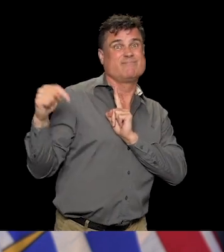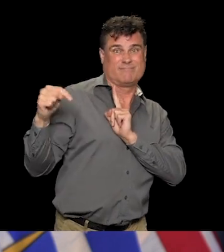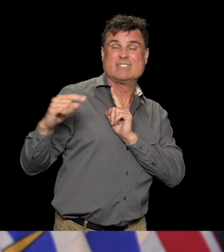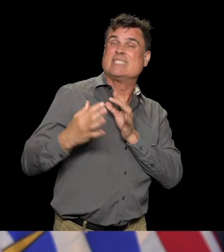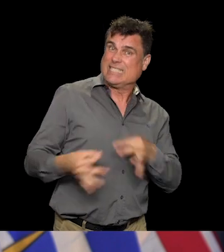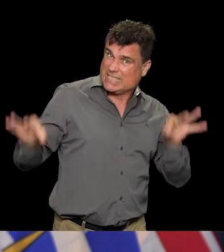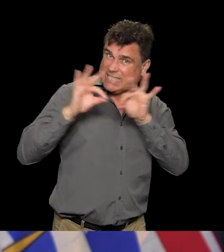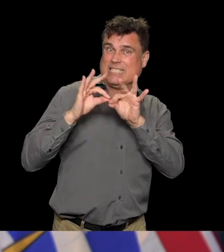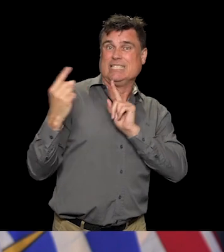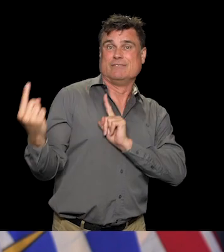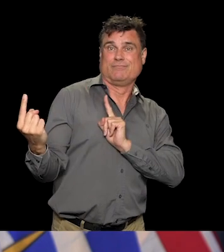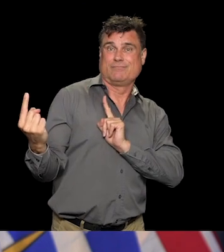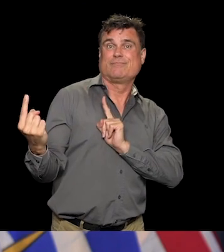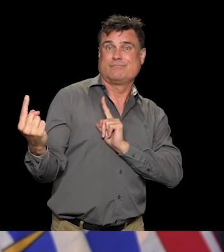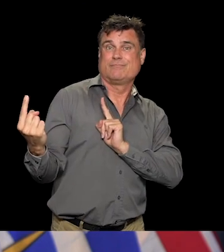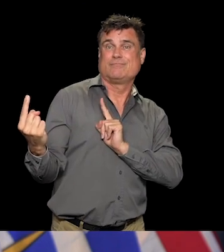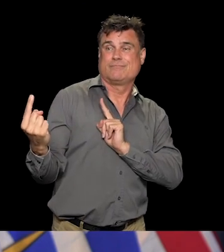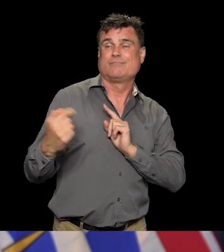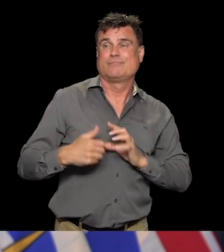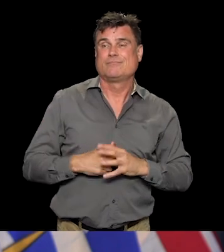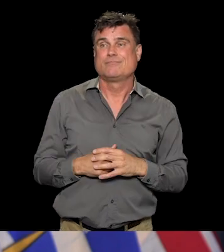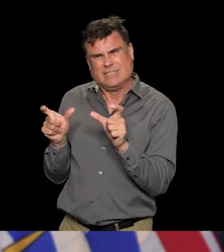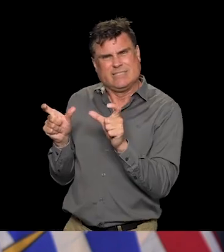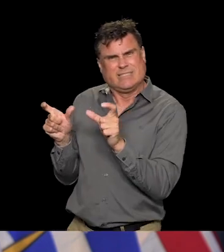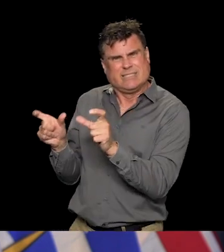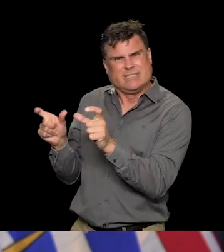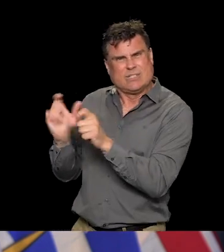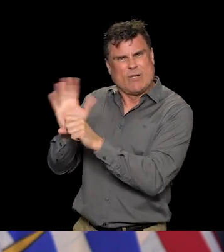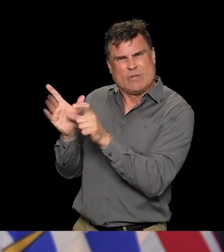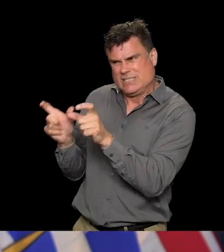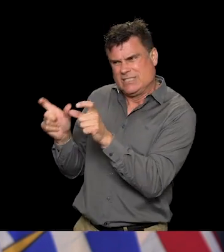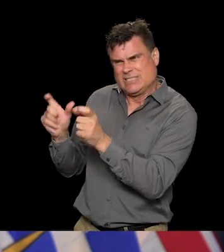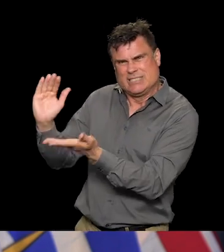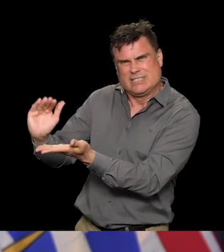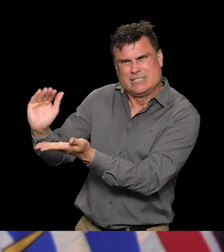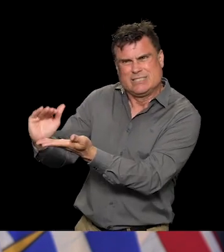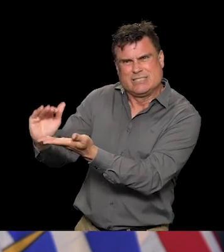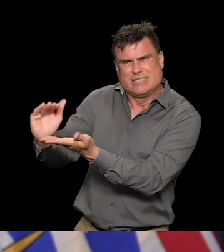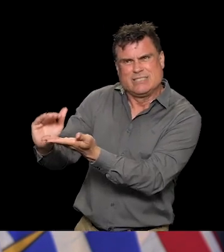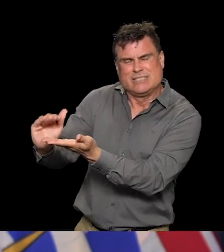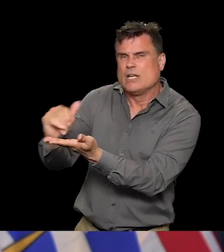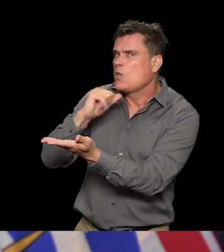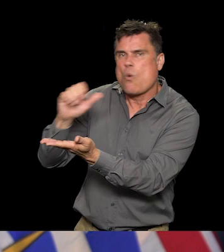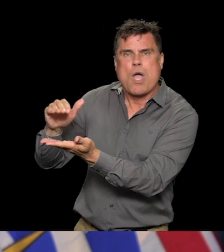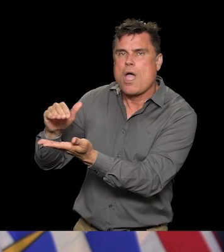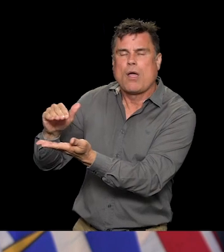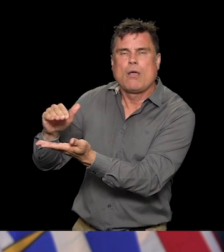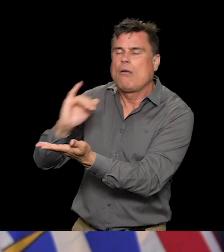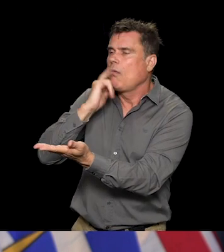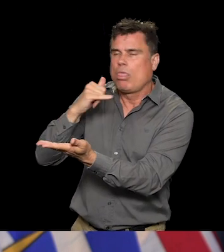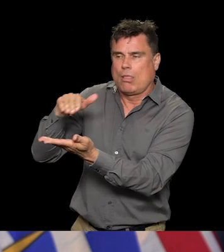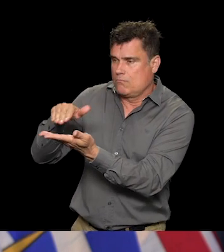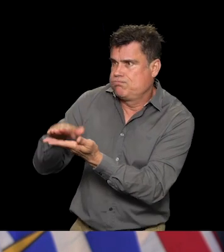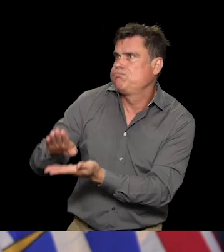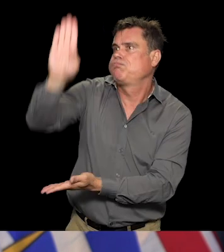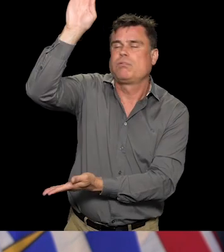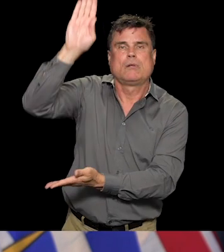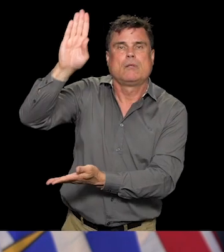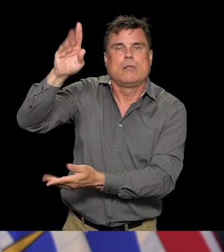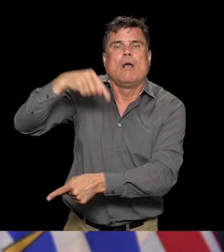broad stroke measures that we took in March. And we have lots of discussions about trying to support each other in doing that.